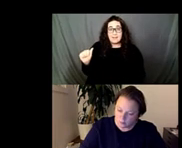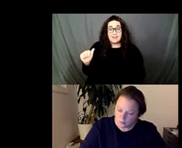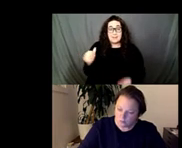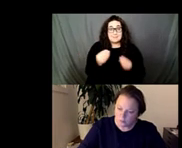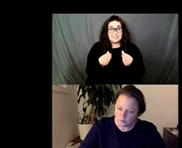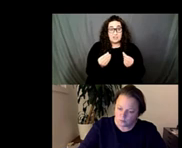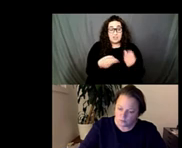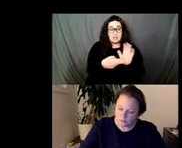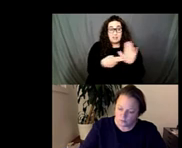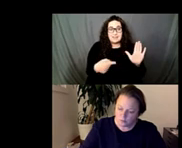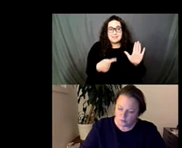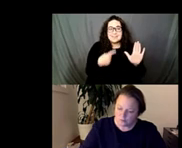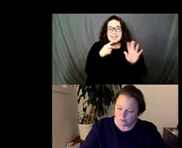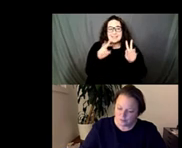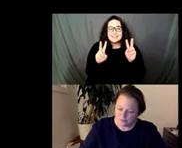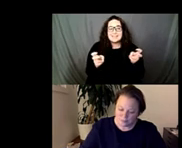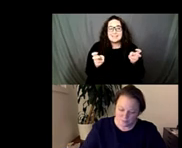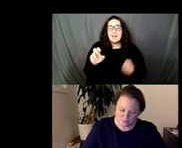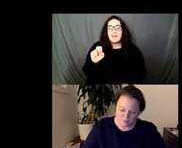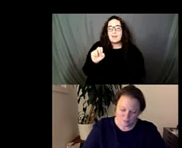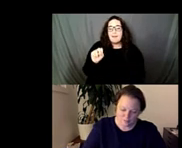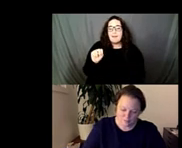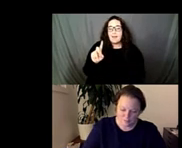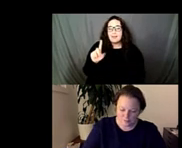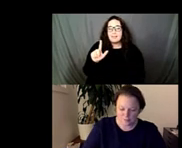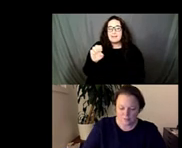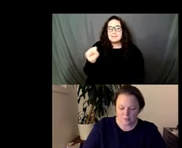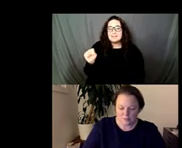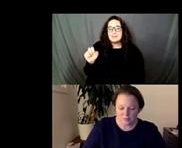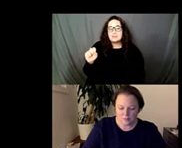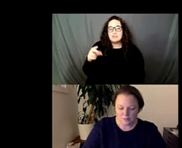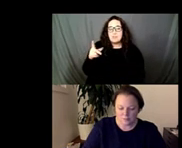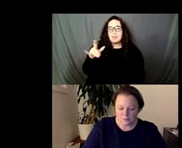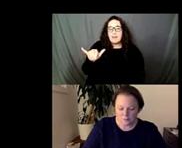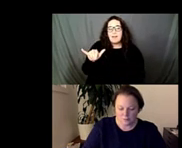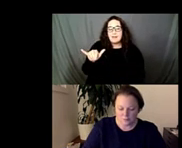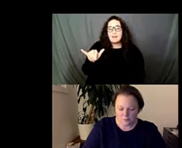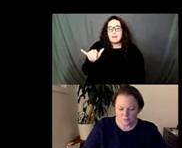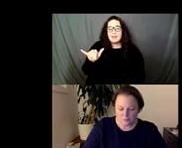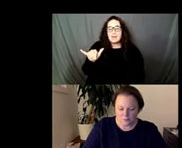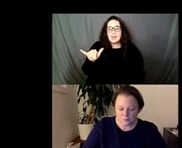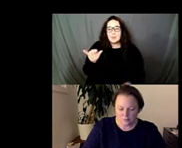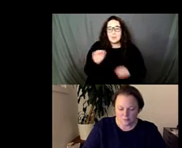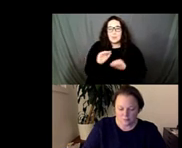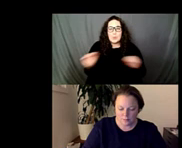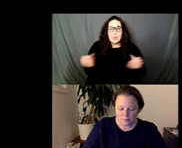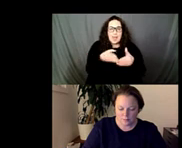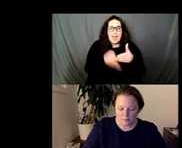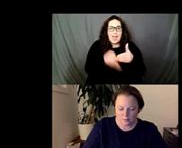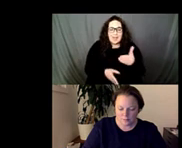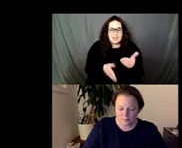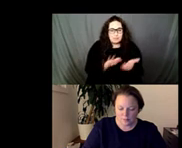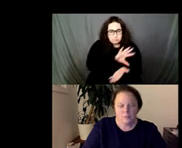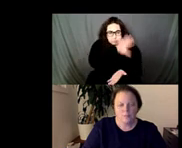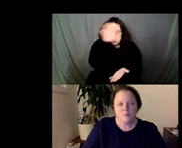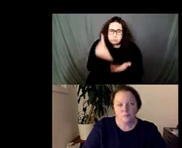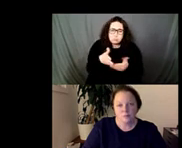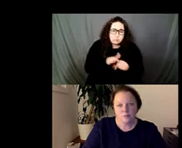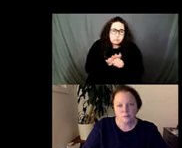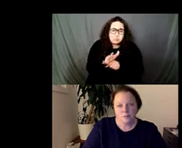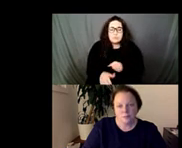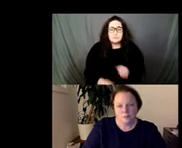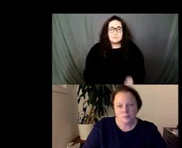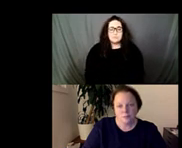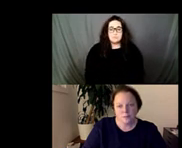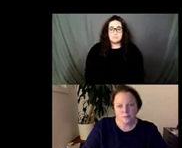supply and the the the attitude behind that is that um you know in in my